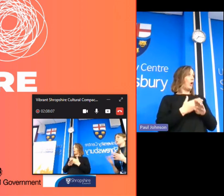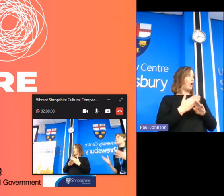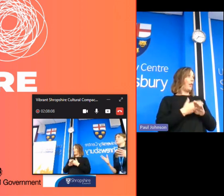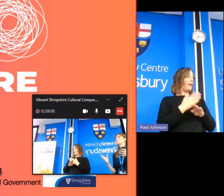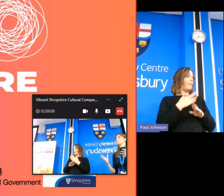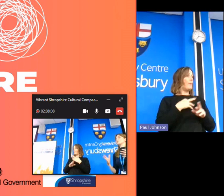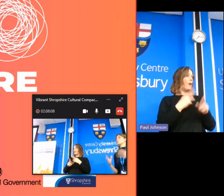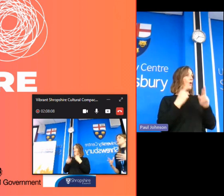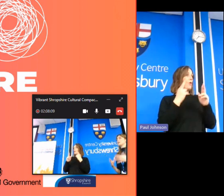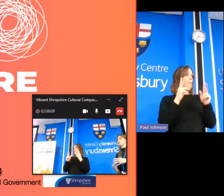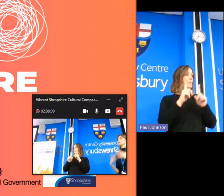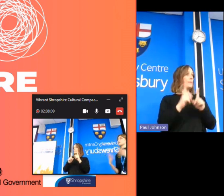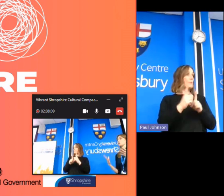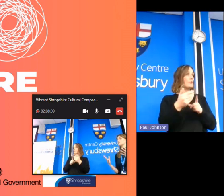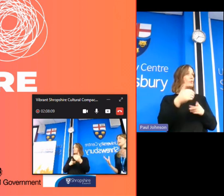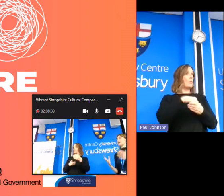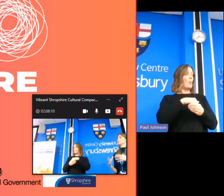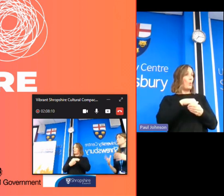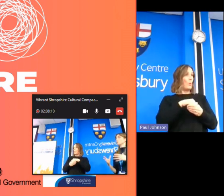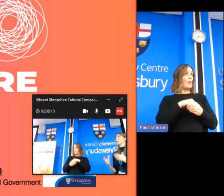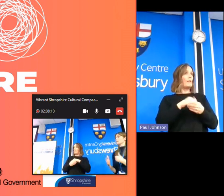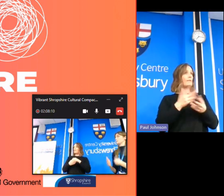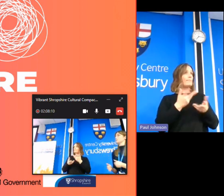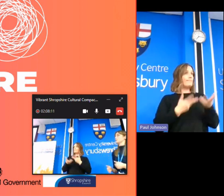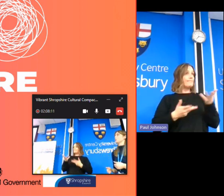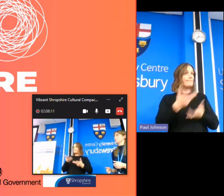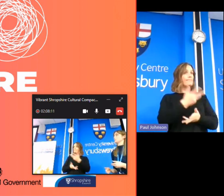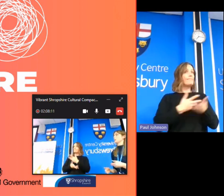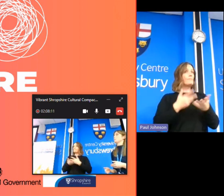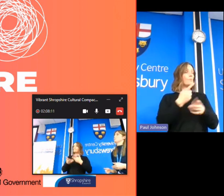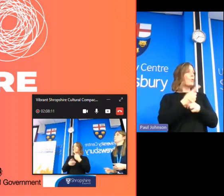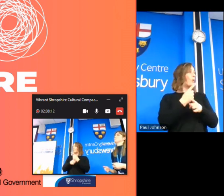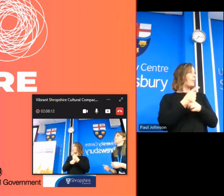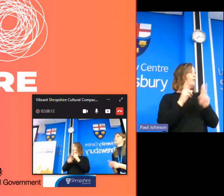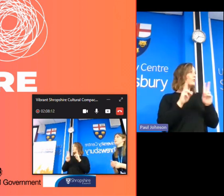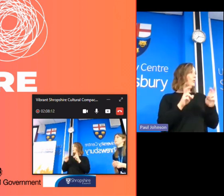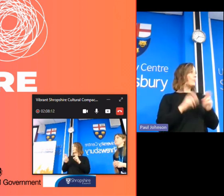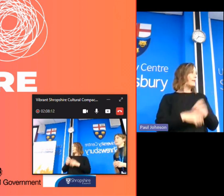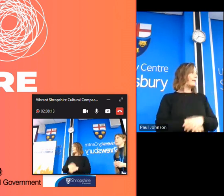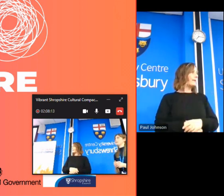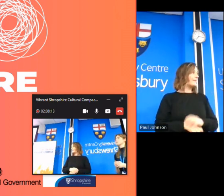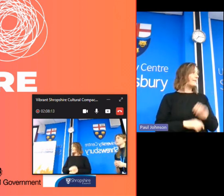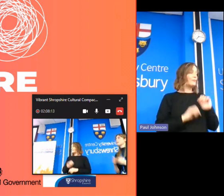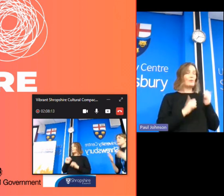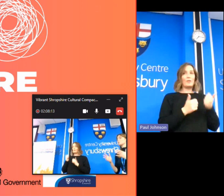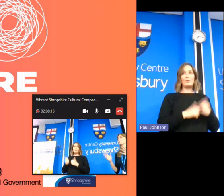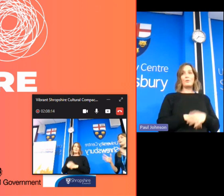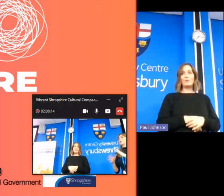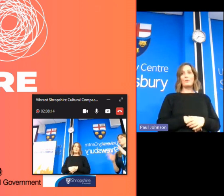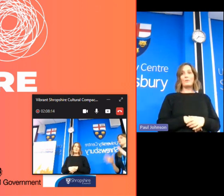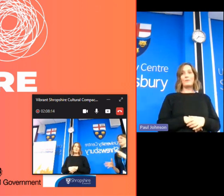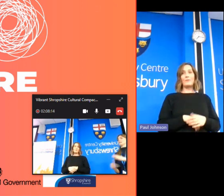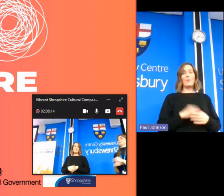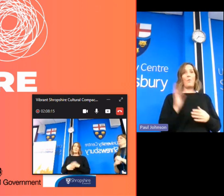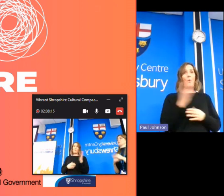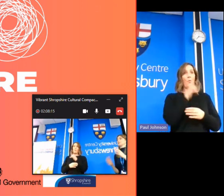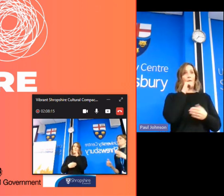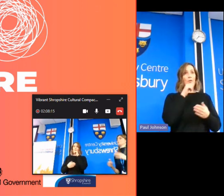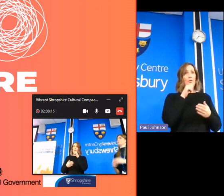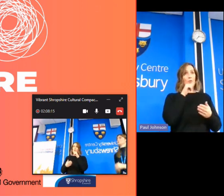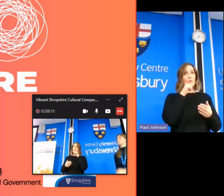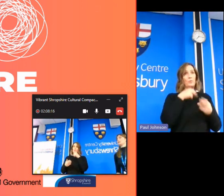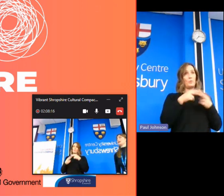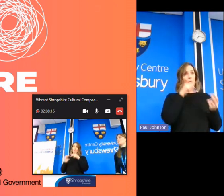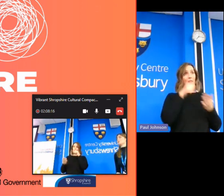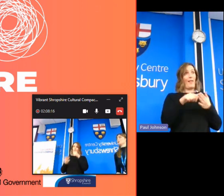but we're looking for people to join those to come together and talk about a specific topic as well great and this will all be in our newsletters and